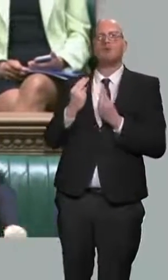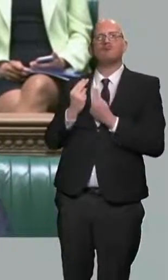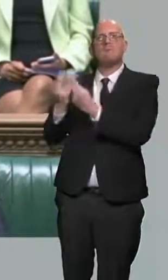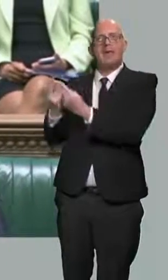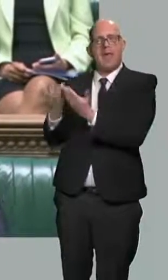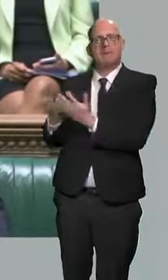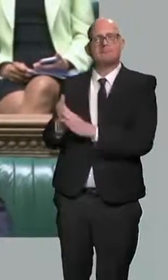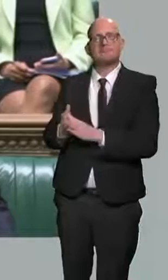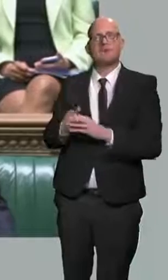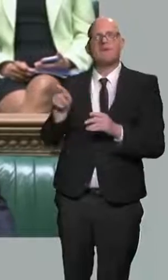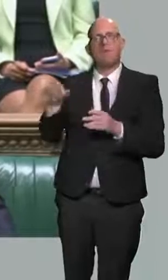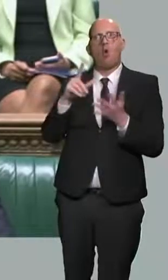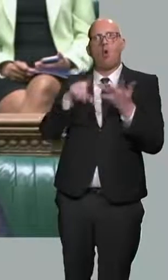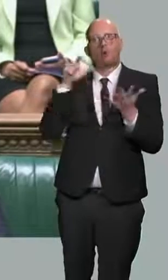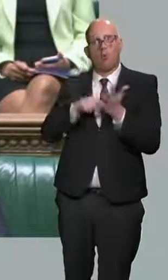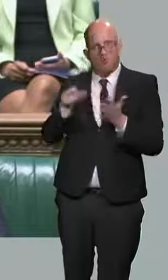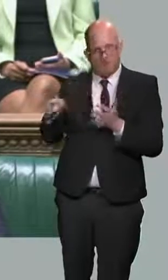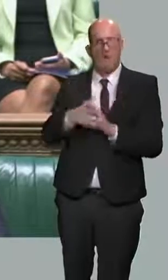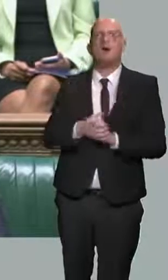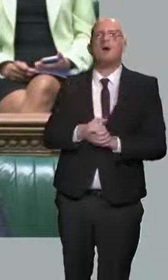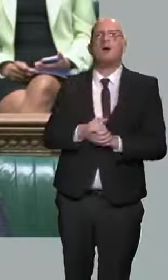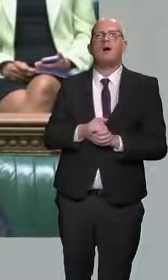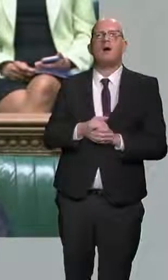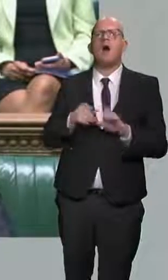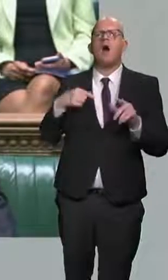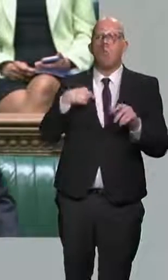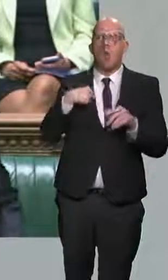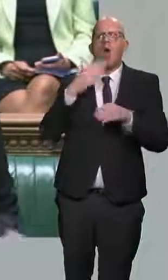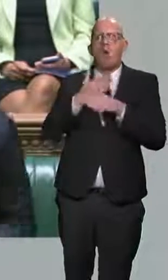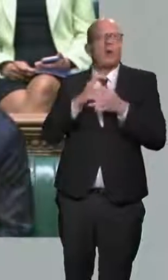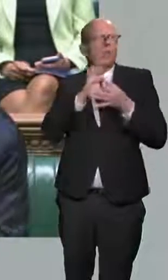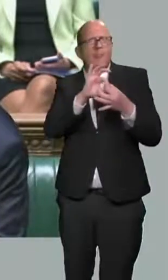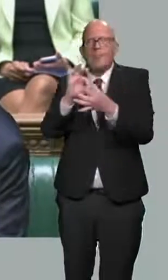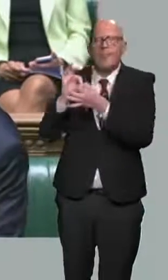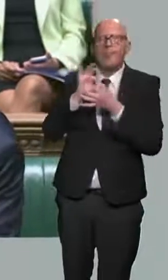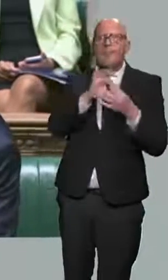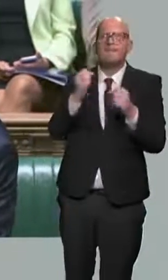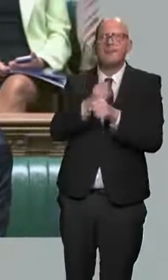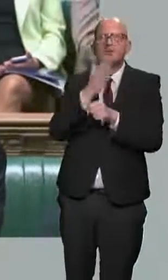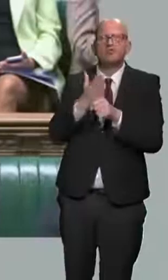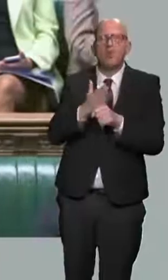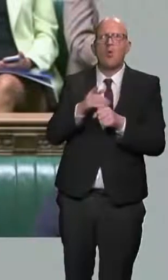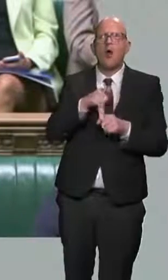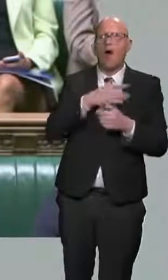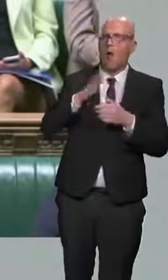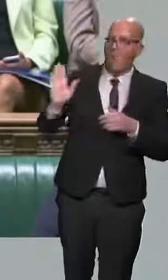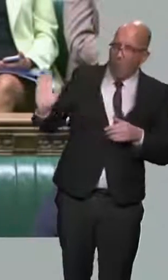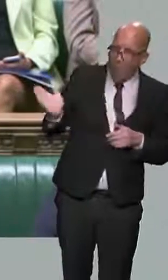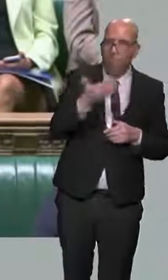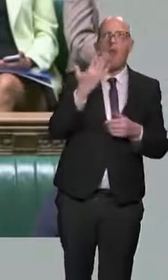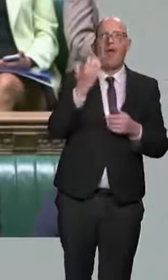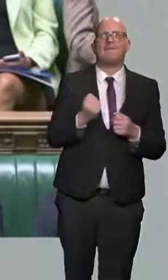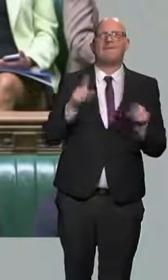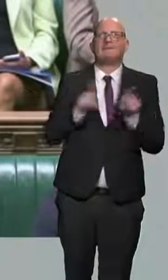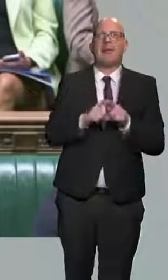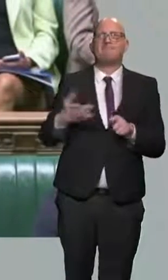For the remainder, we are working with Bayes and the industry to ensure that all of those people get the same benefit as well. They will either